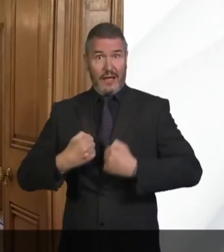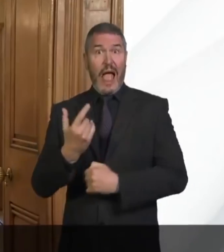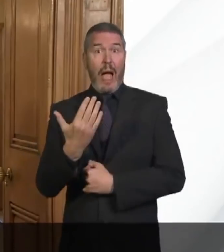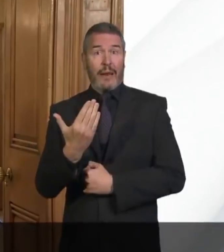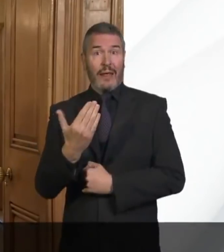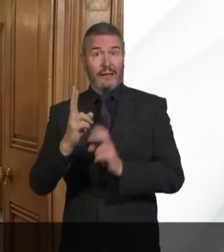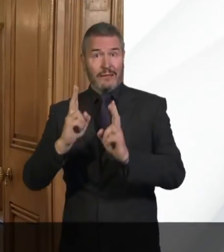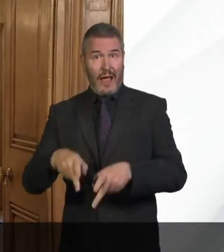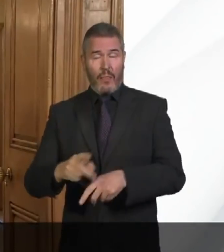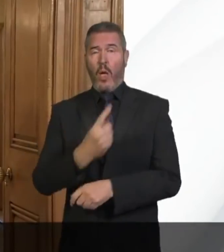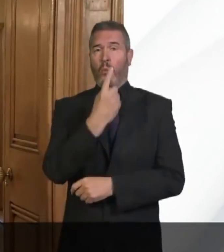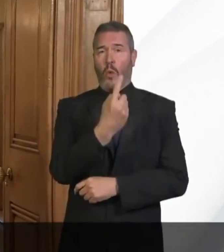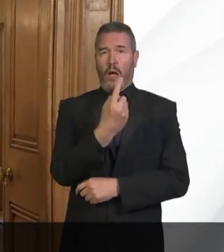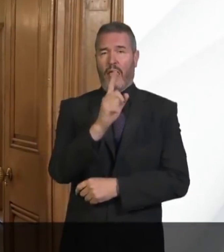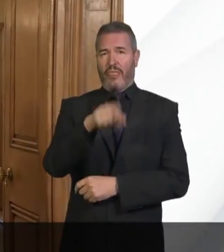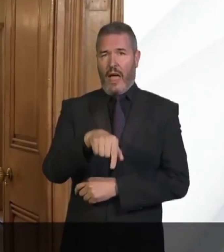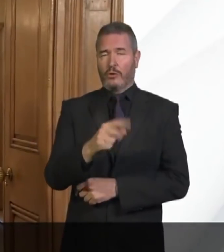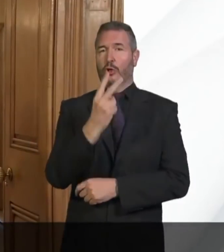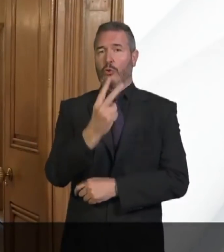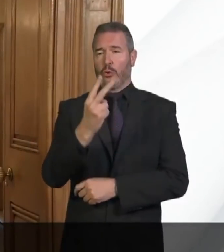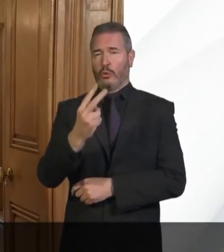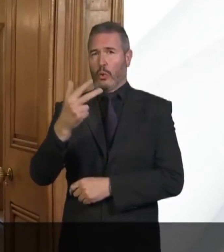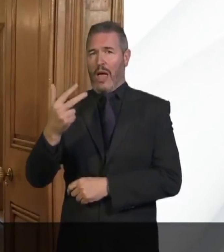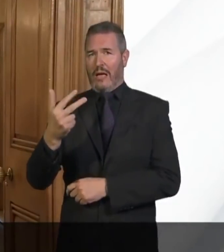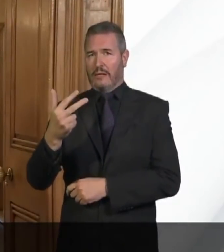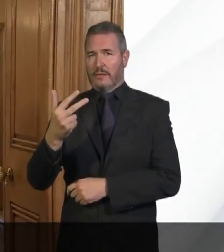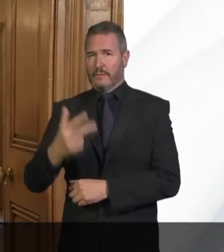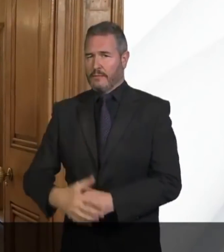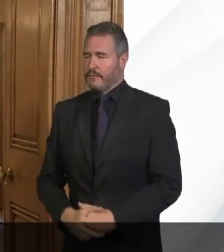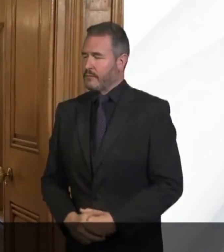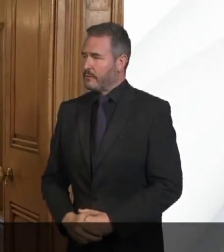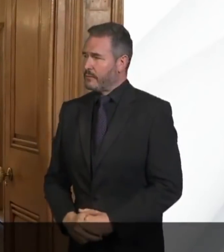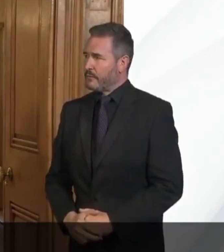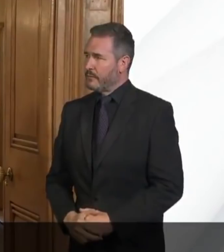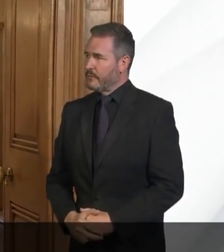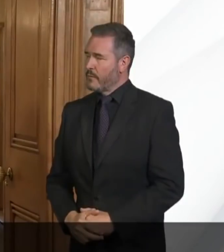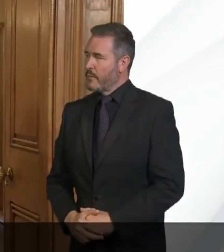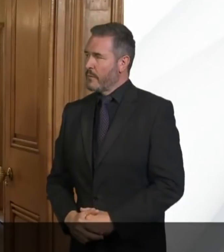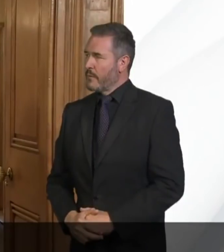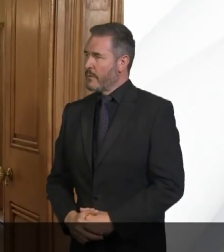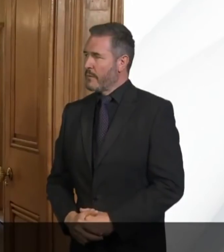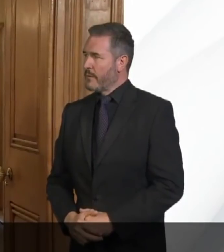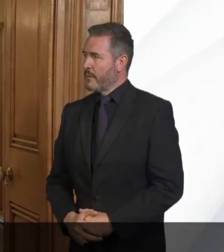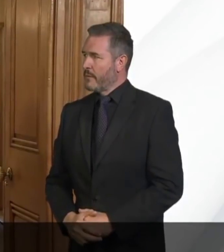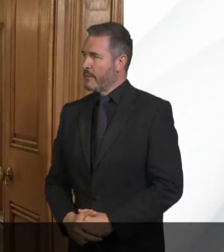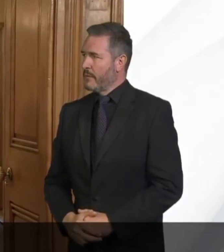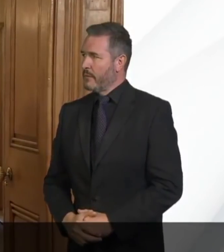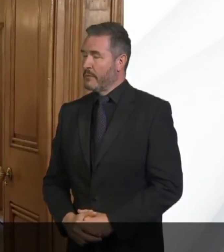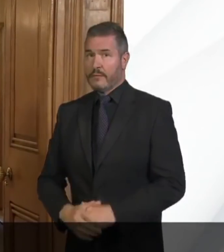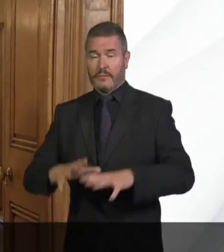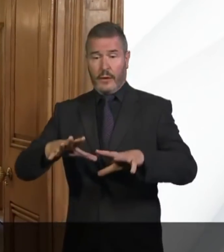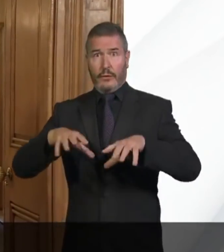1,228 have sadly died. The virus is